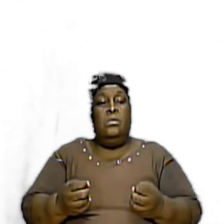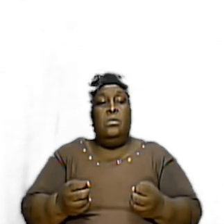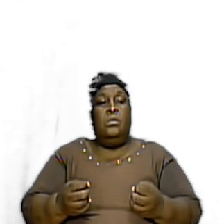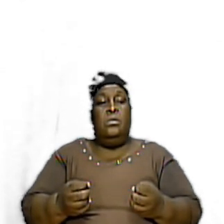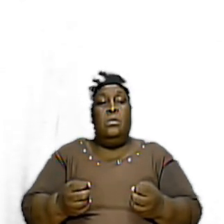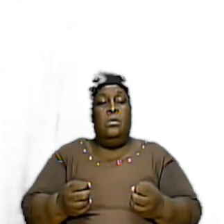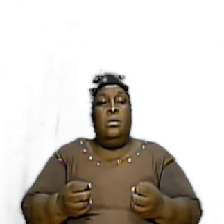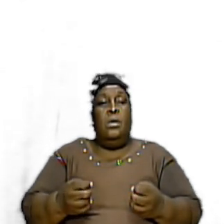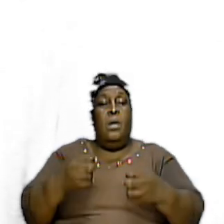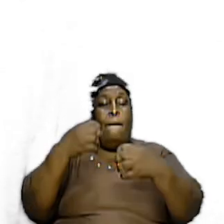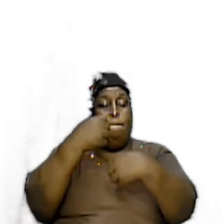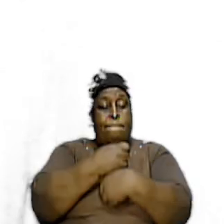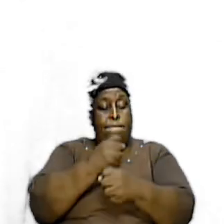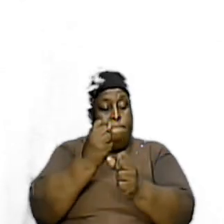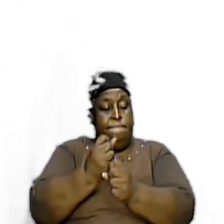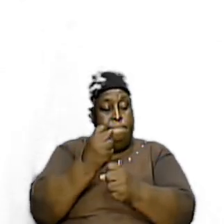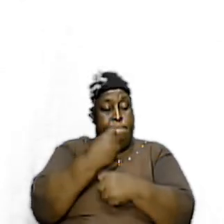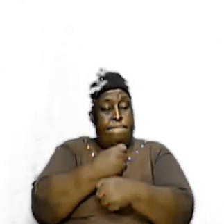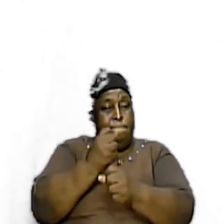Make